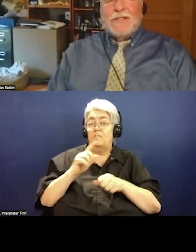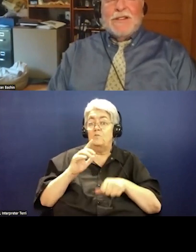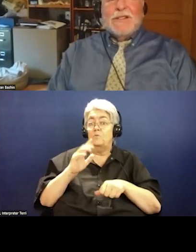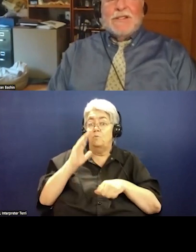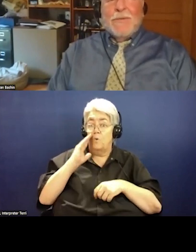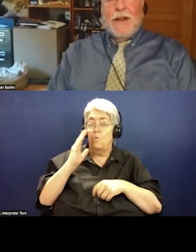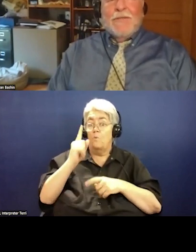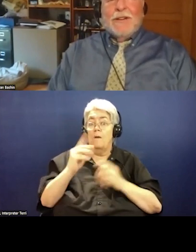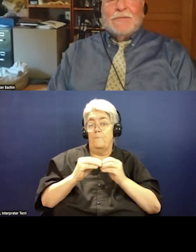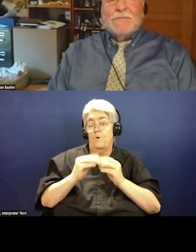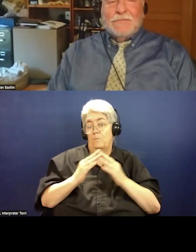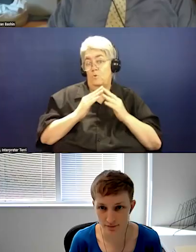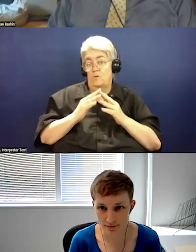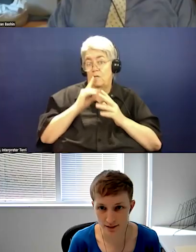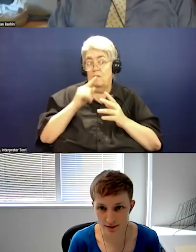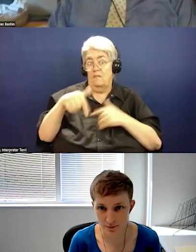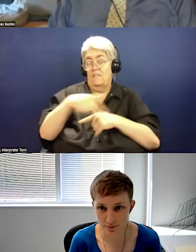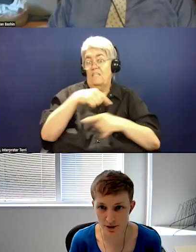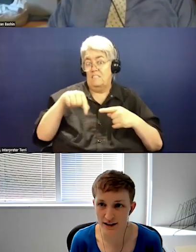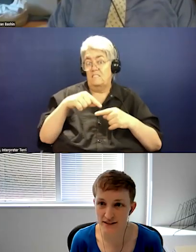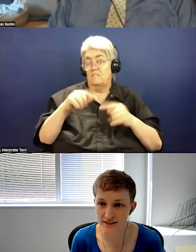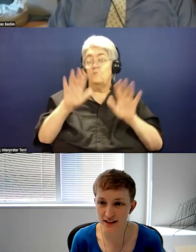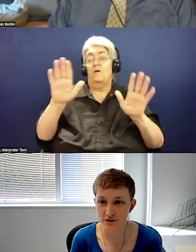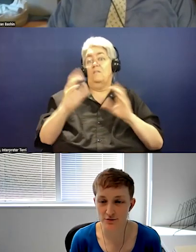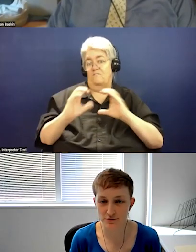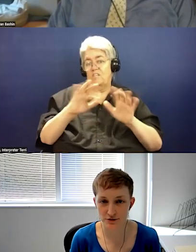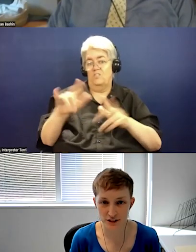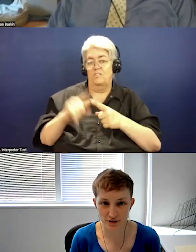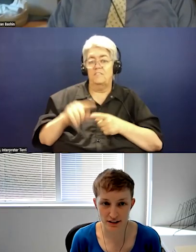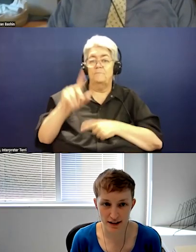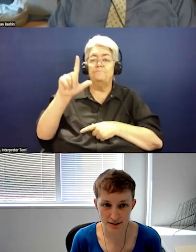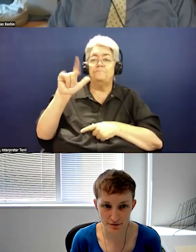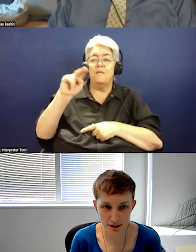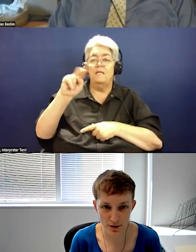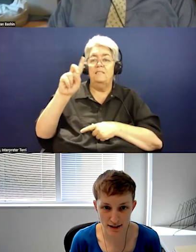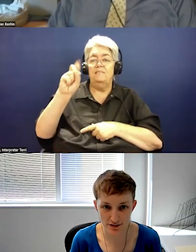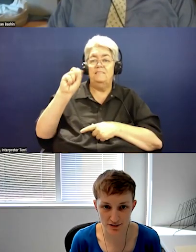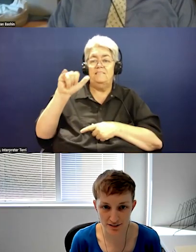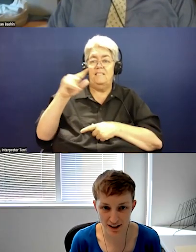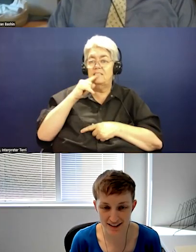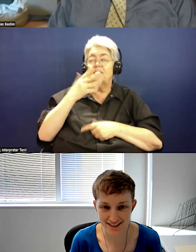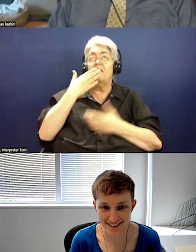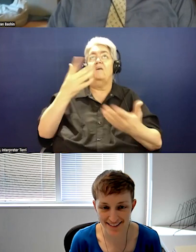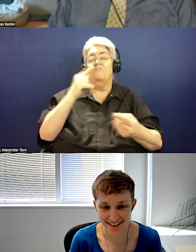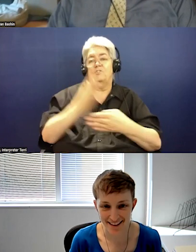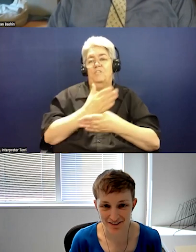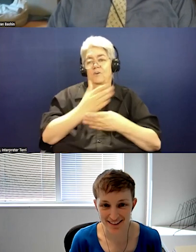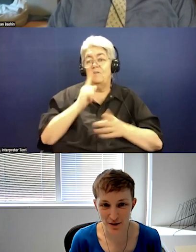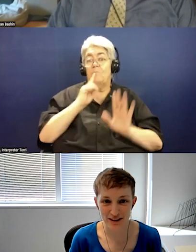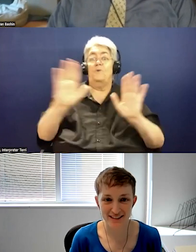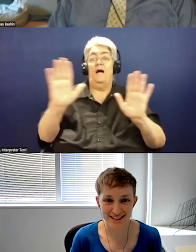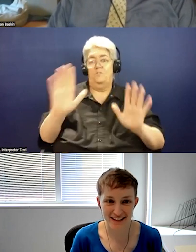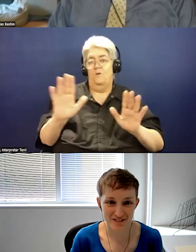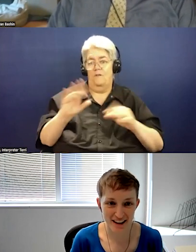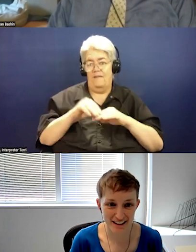great conversations that we're having. Brian, thank you for sharing that really practical advice and even